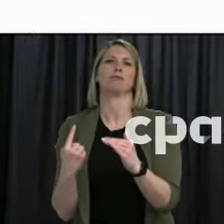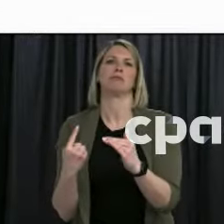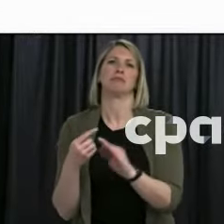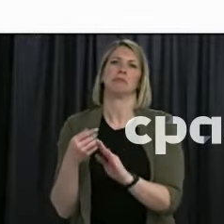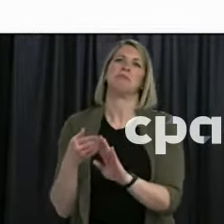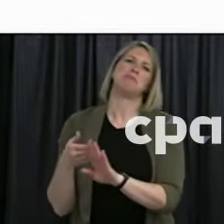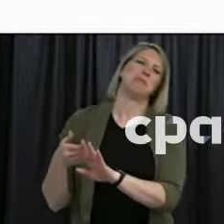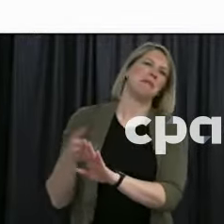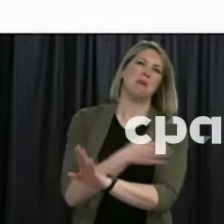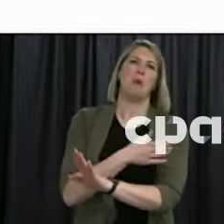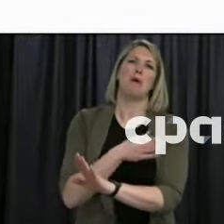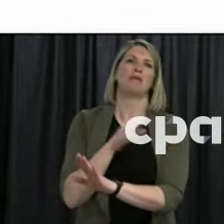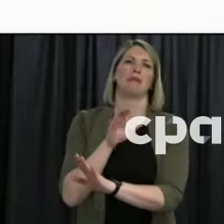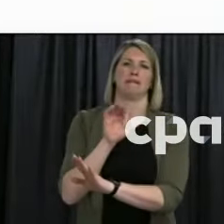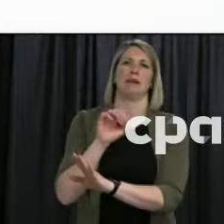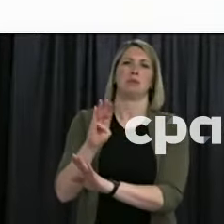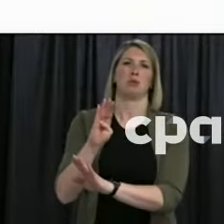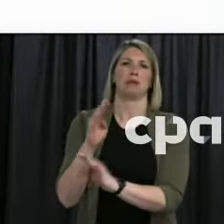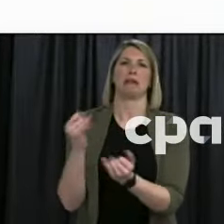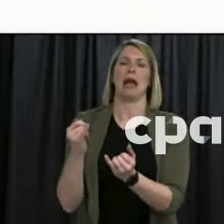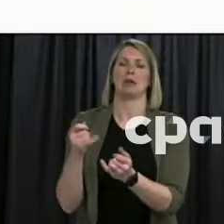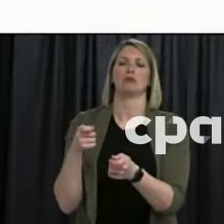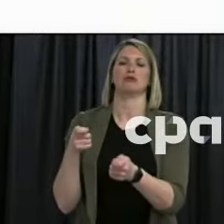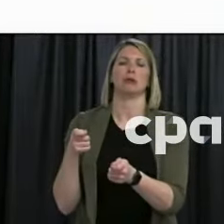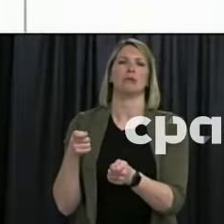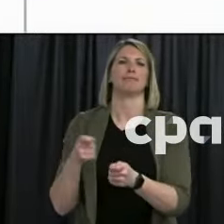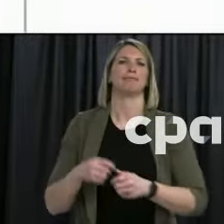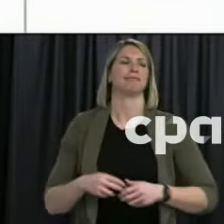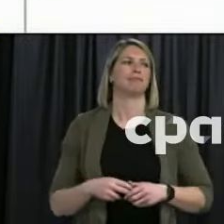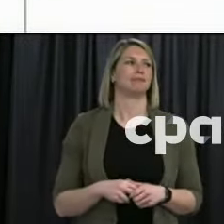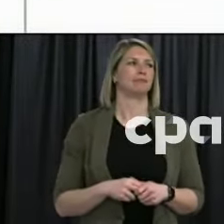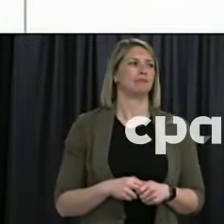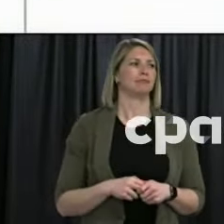Just a couple of slides in terms of health care utilization.